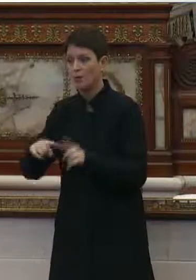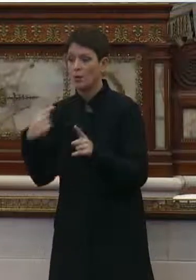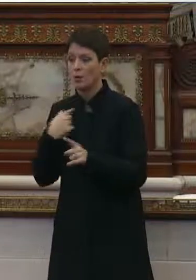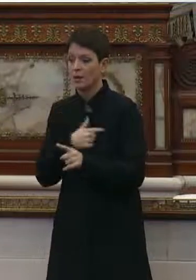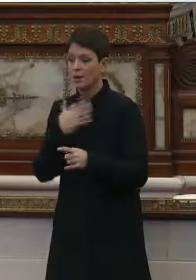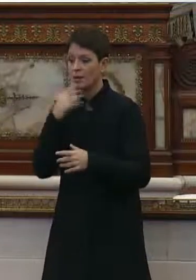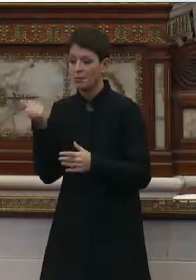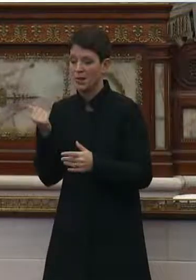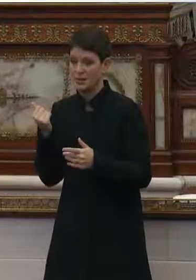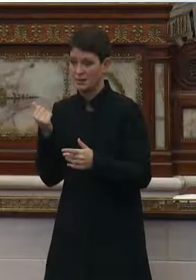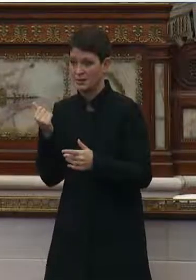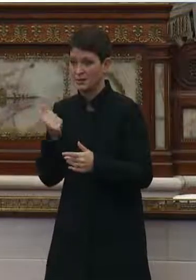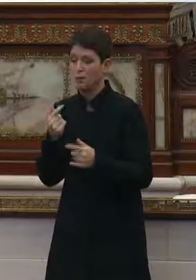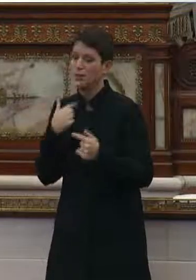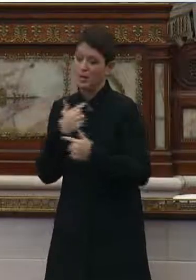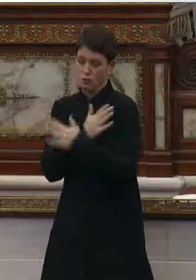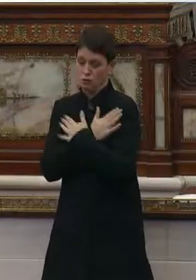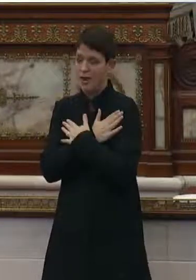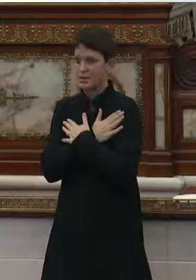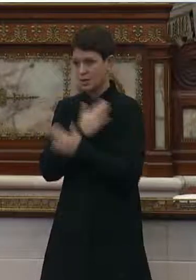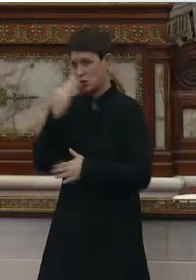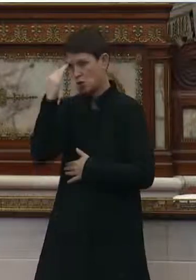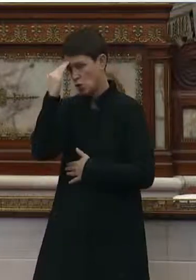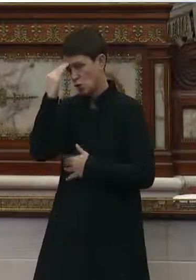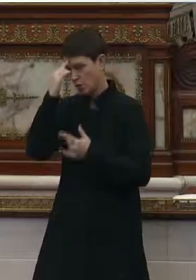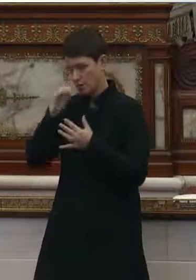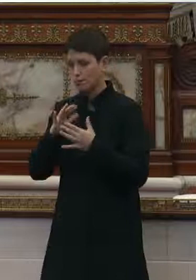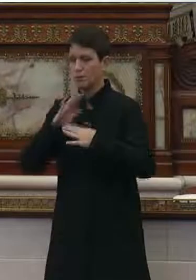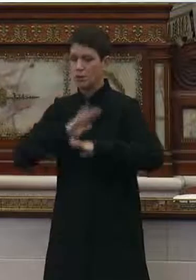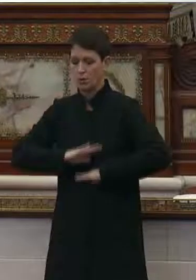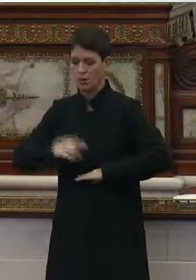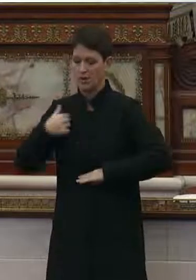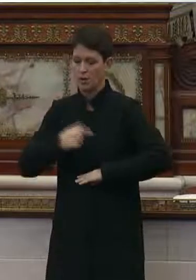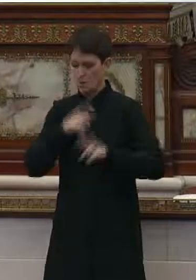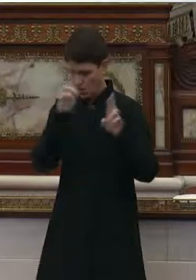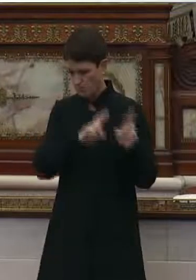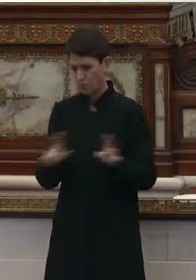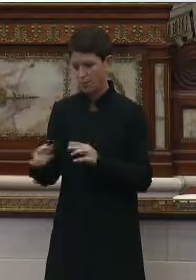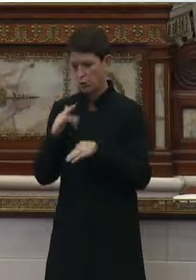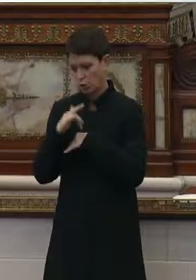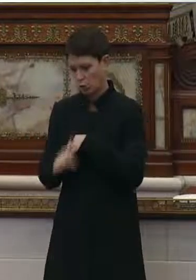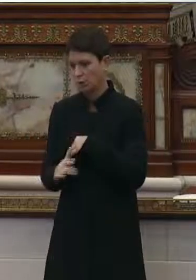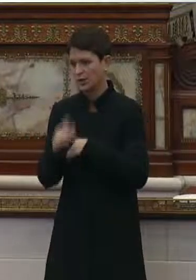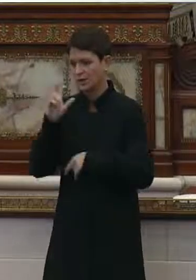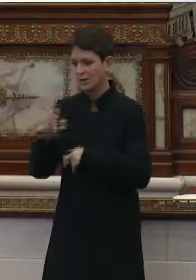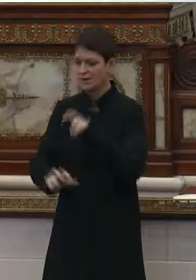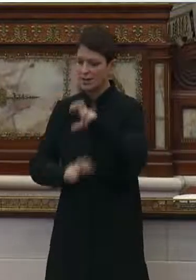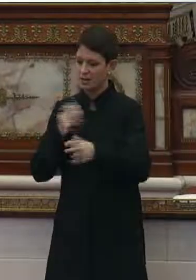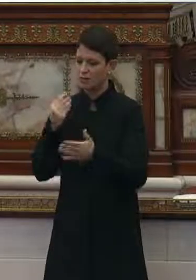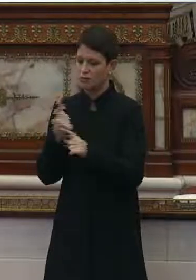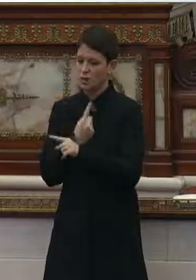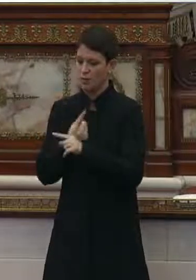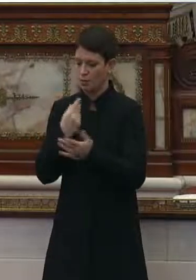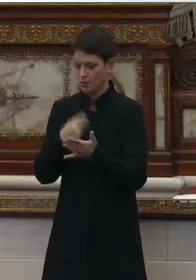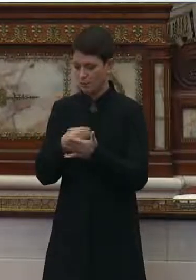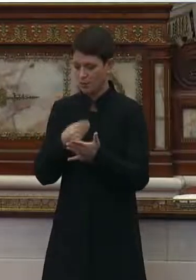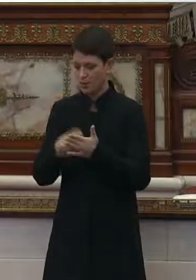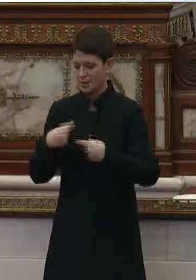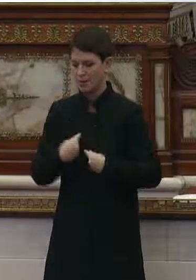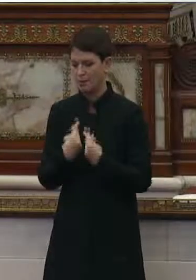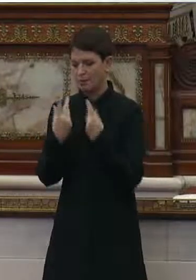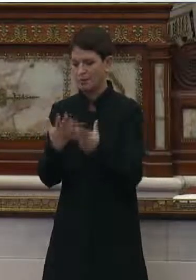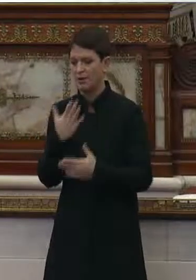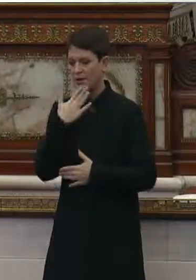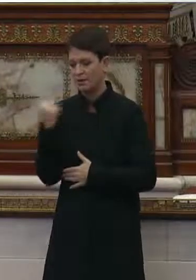rest easy knowing that we prepared early, invested the proper funding, and provided